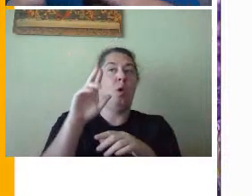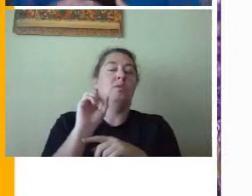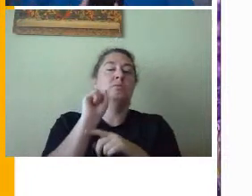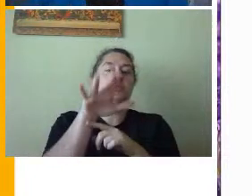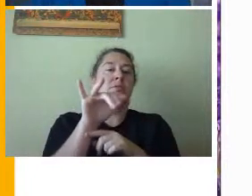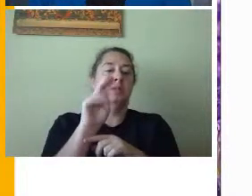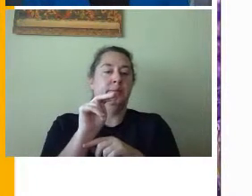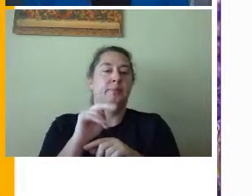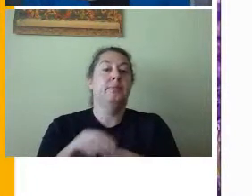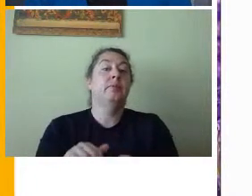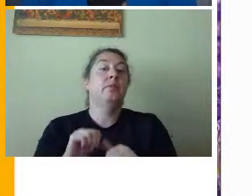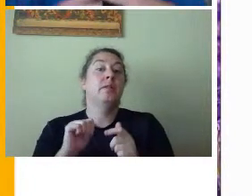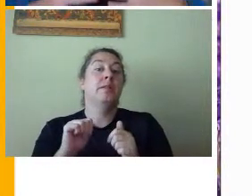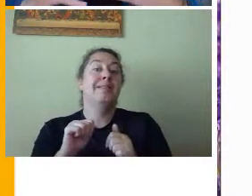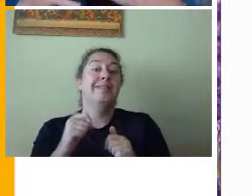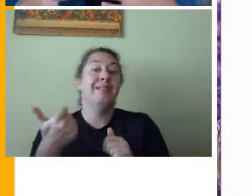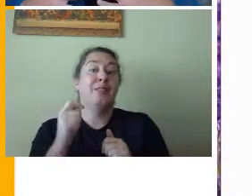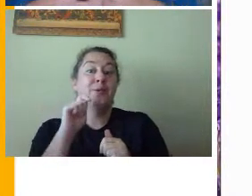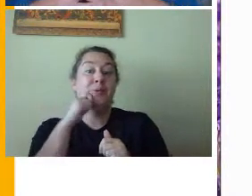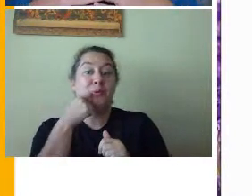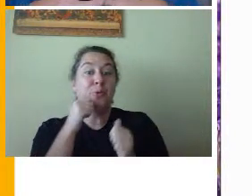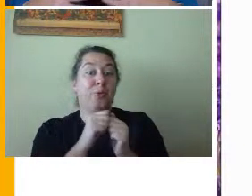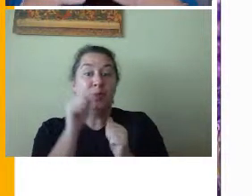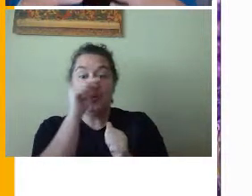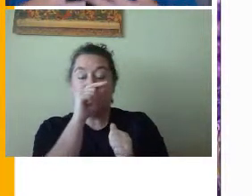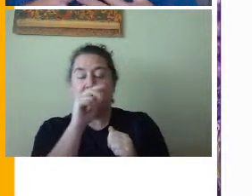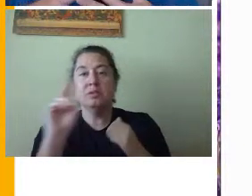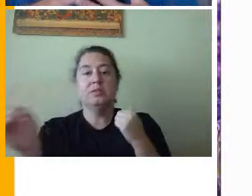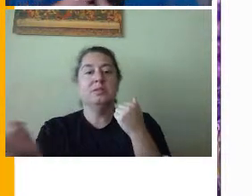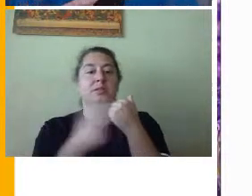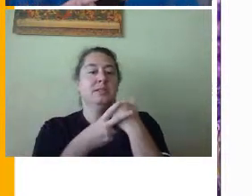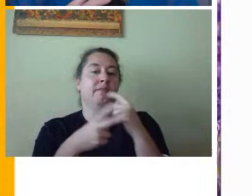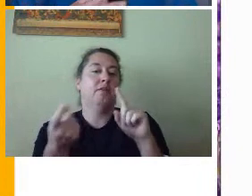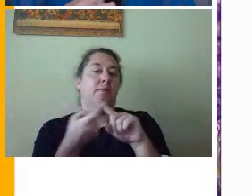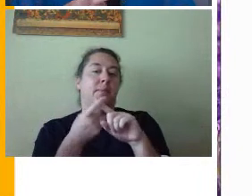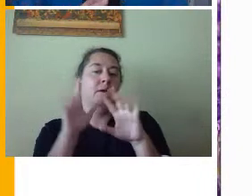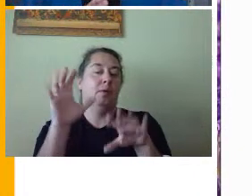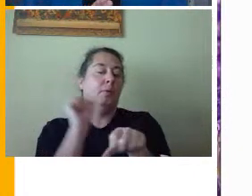Another cool fact about Google is that it saves the student's work automatically.